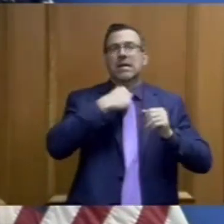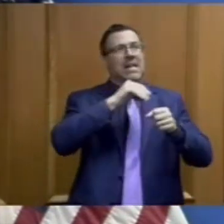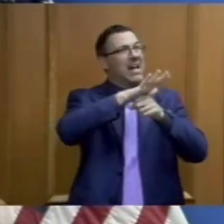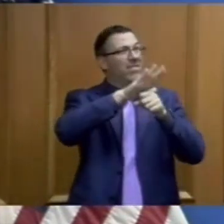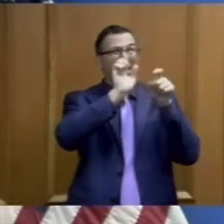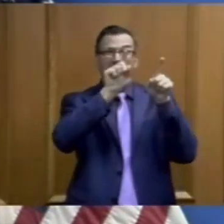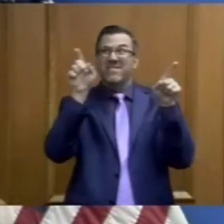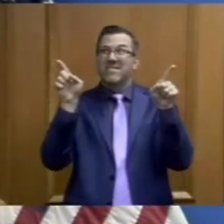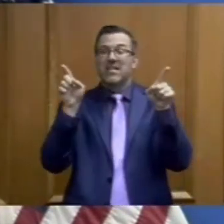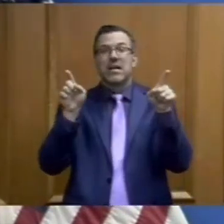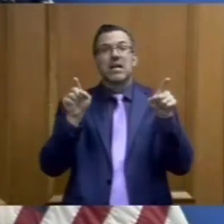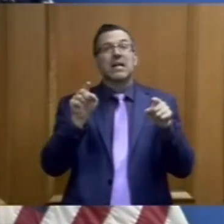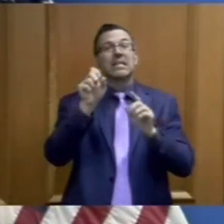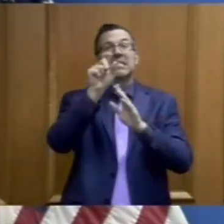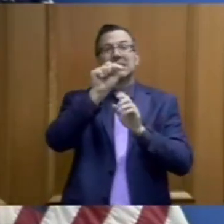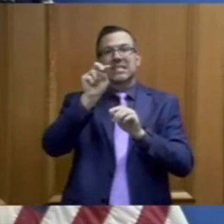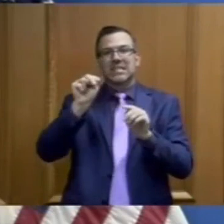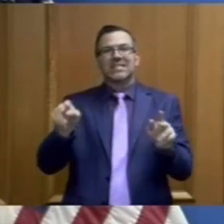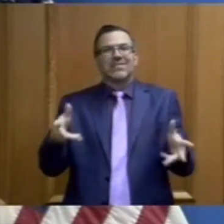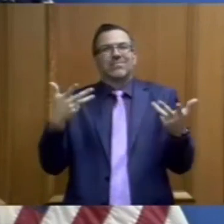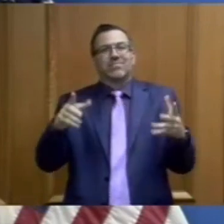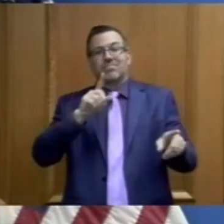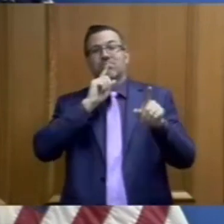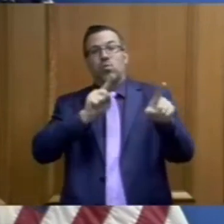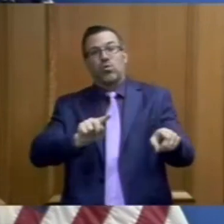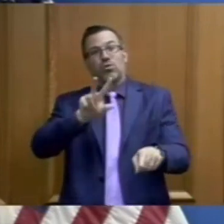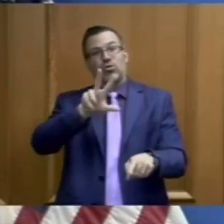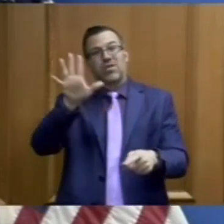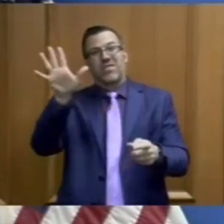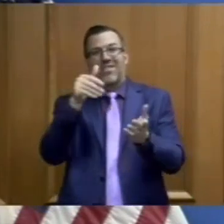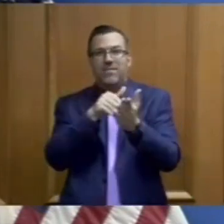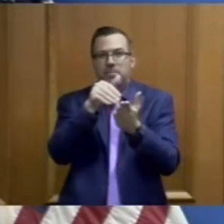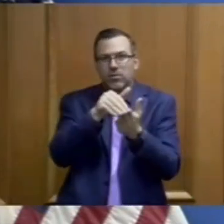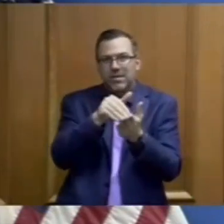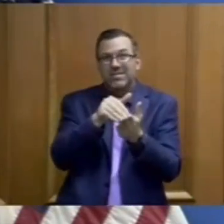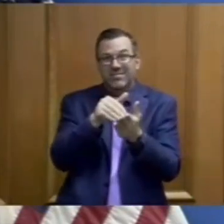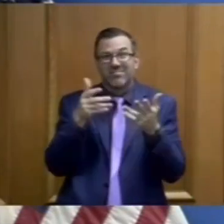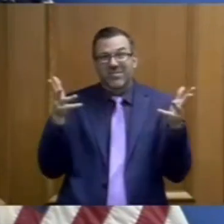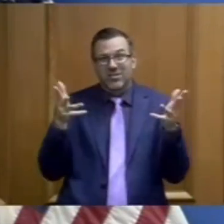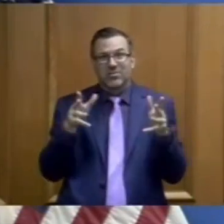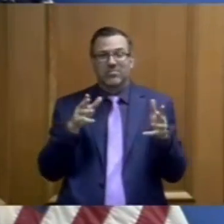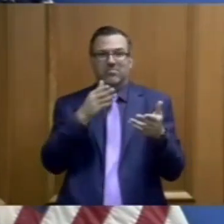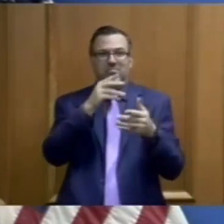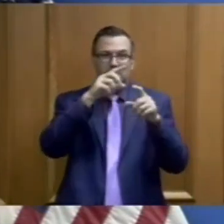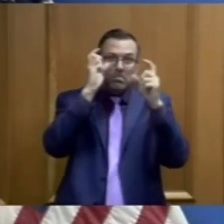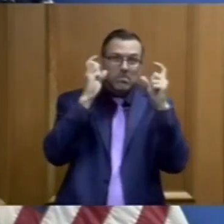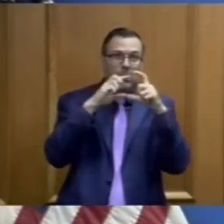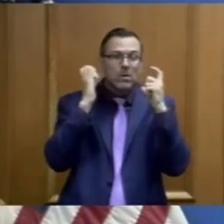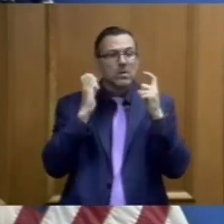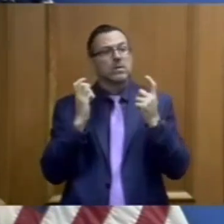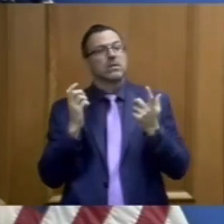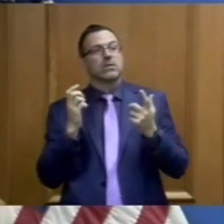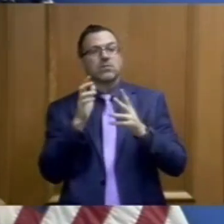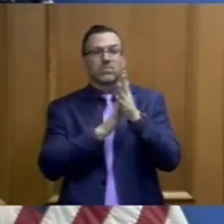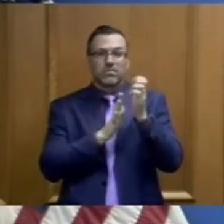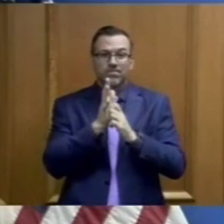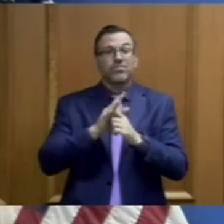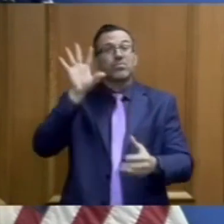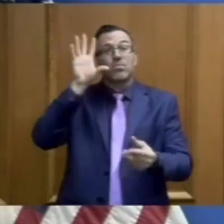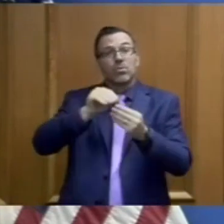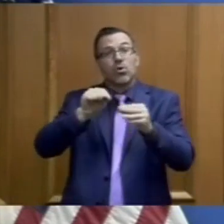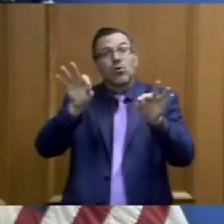we've ordered more than 35 million pieces of personal protective equipment in Tennessee, 82 million dollars worth